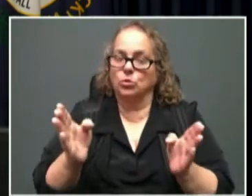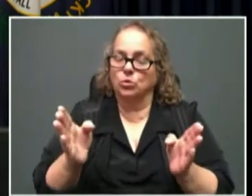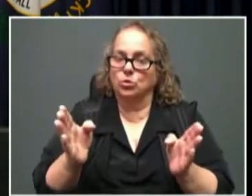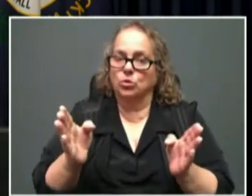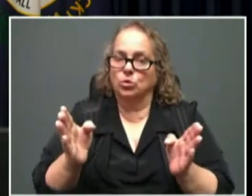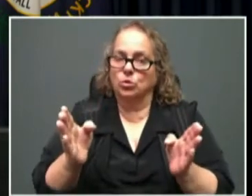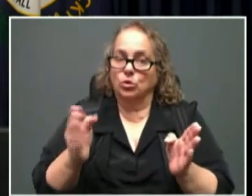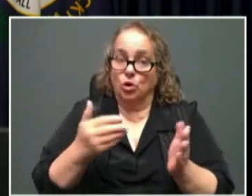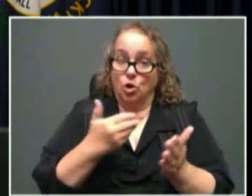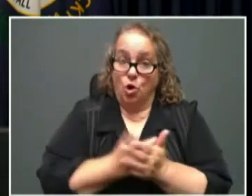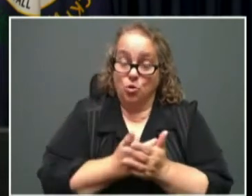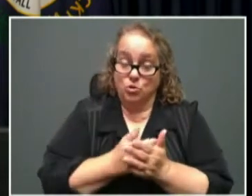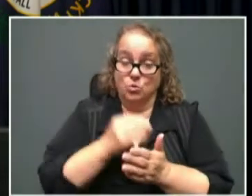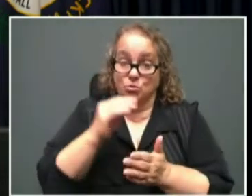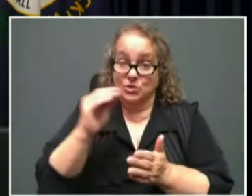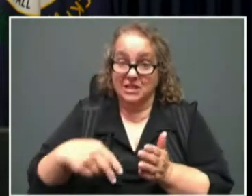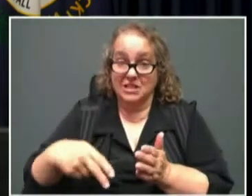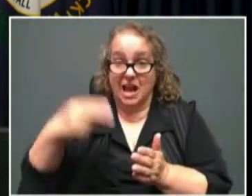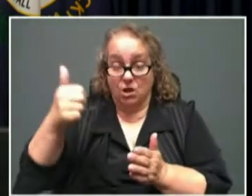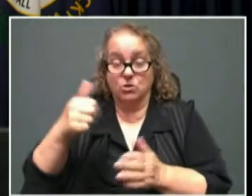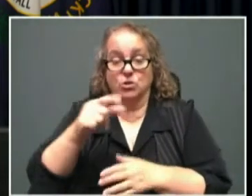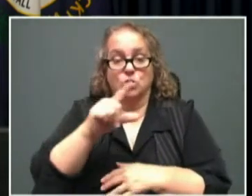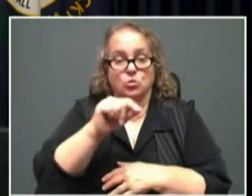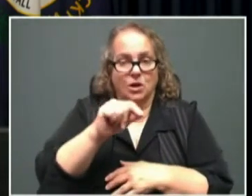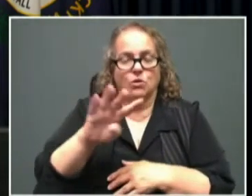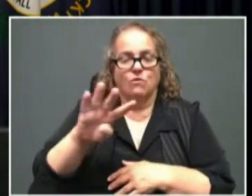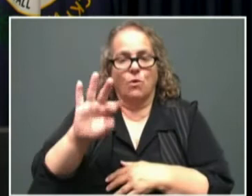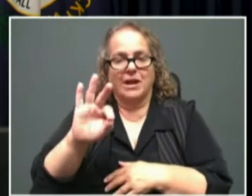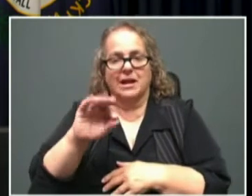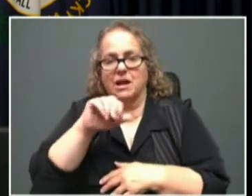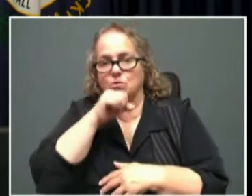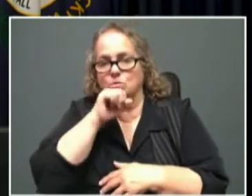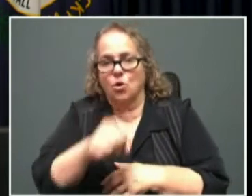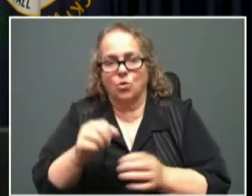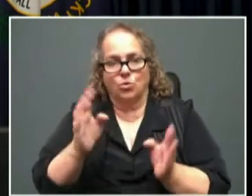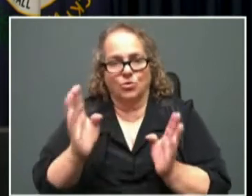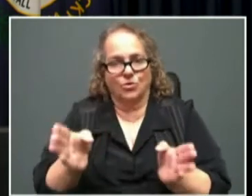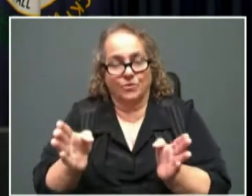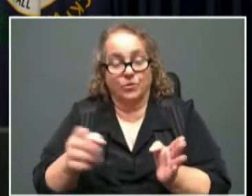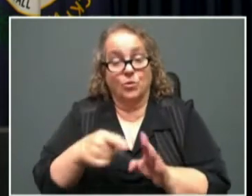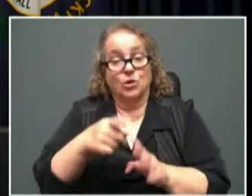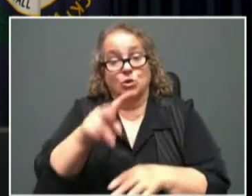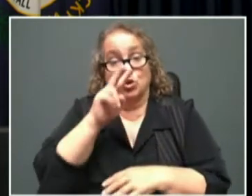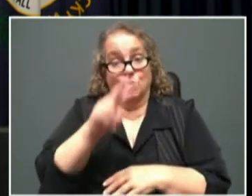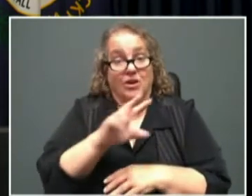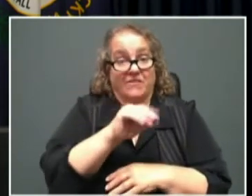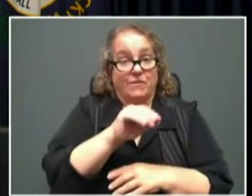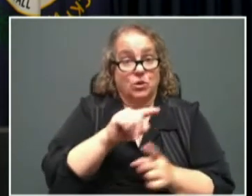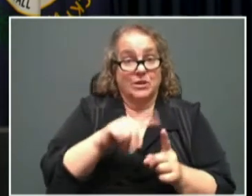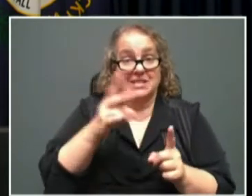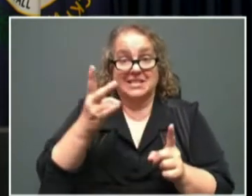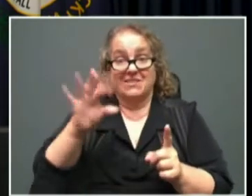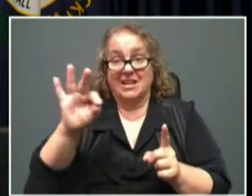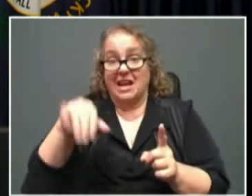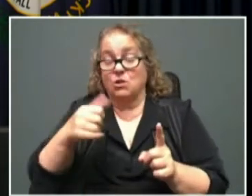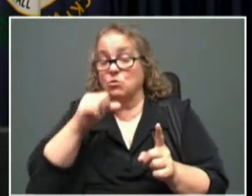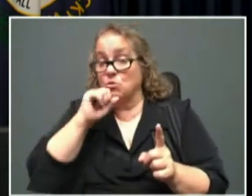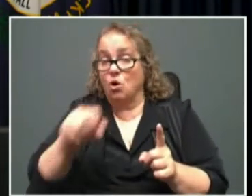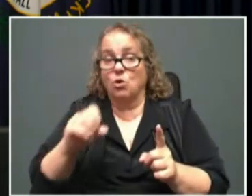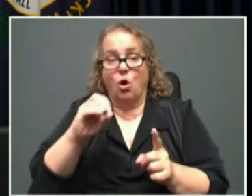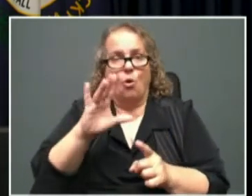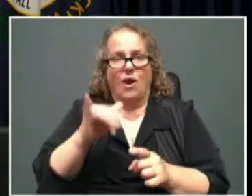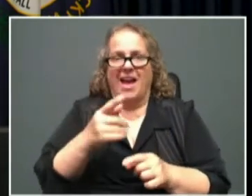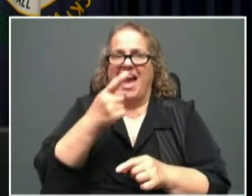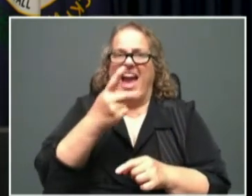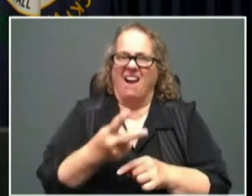is 20 to 49-year-olds. When you look at 50 to 79-year-olds, it's only half of those other two groups,